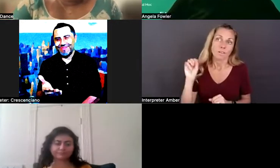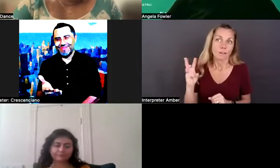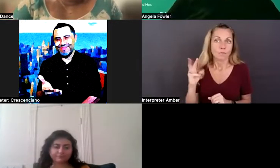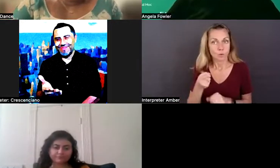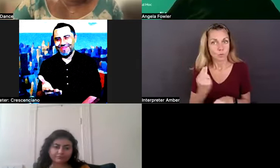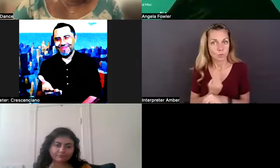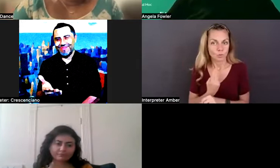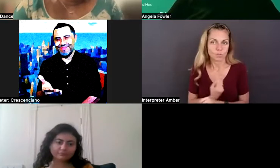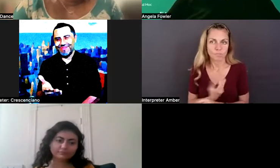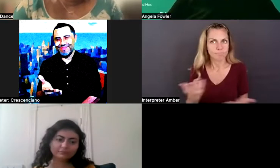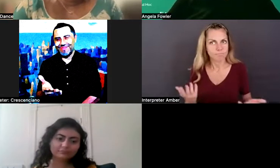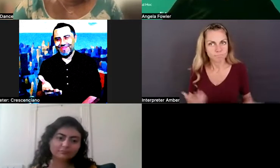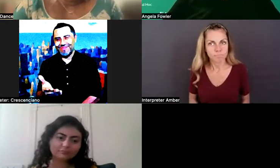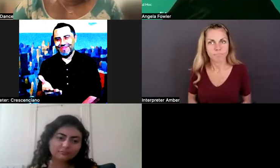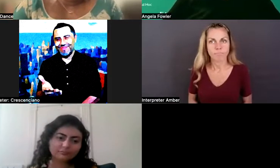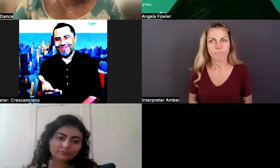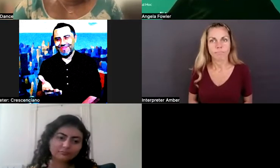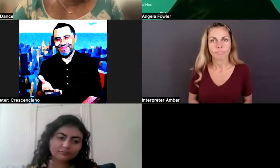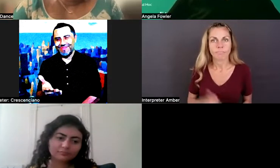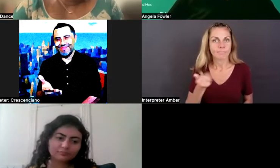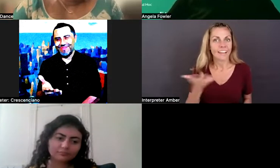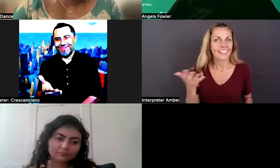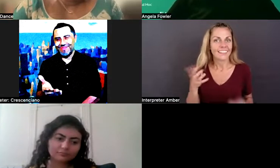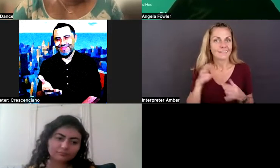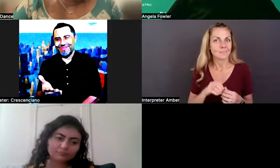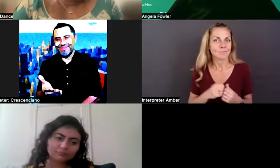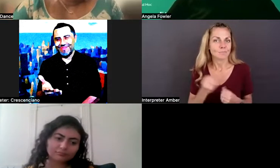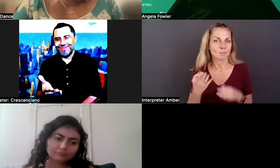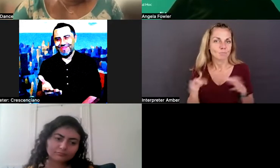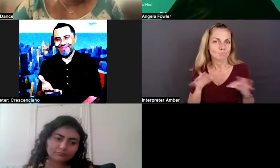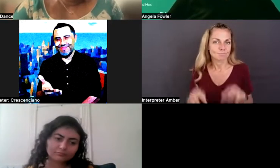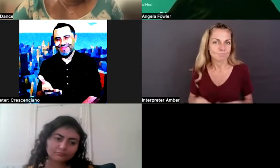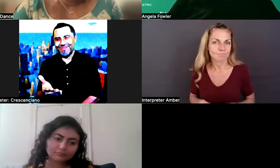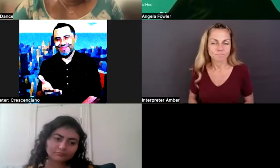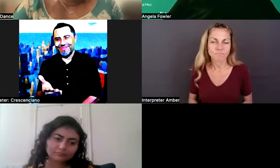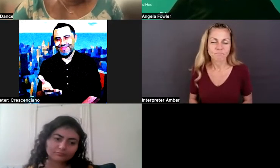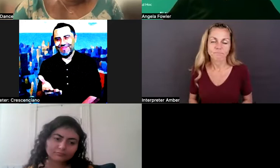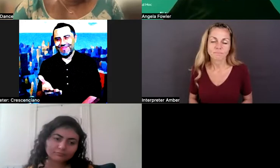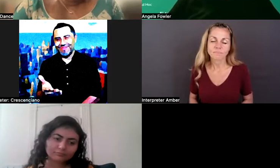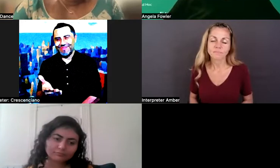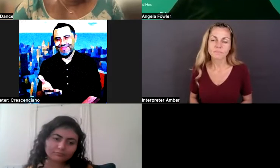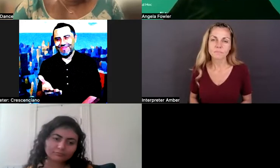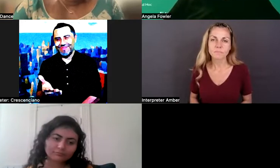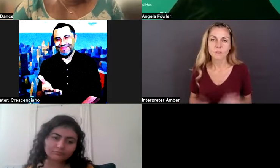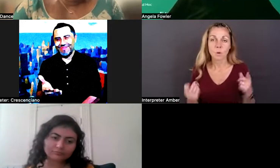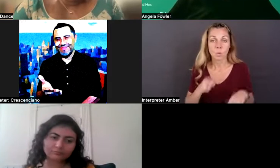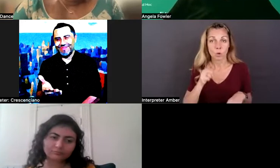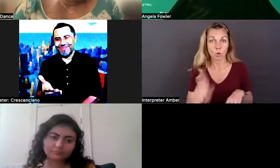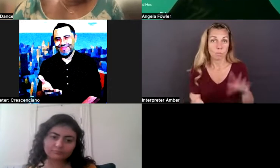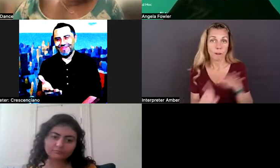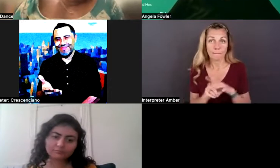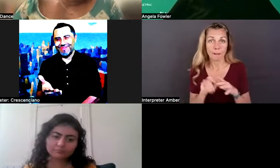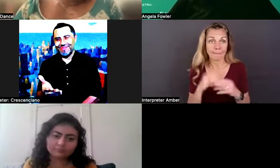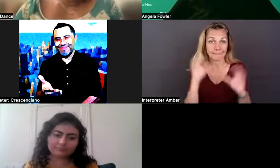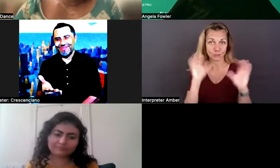basically anything in a job description. So when they, when you pop or when you pop up in their search, and you're